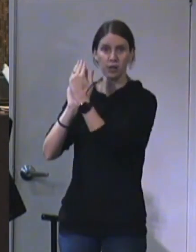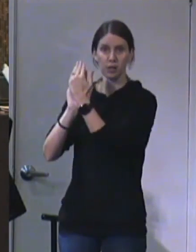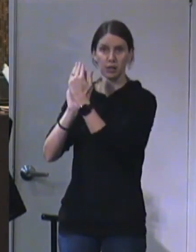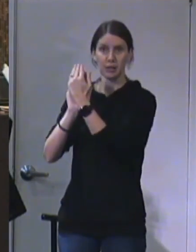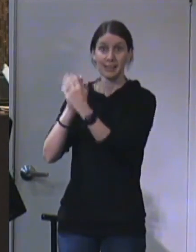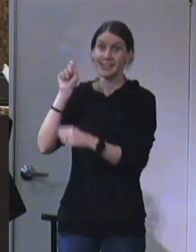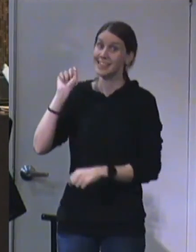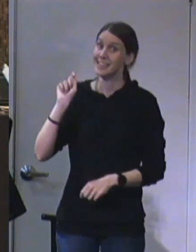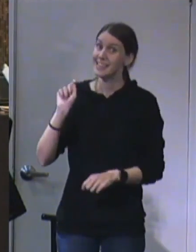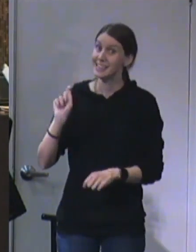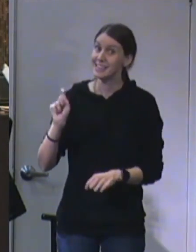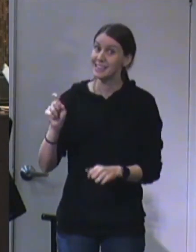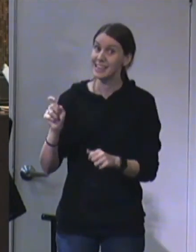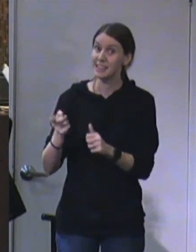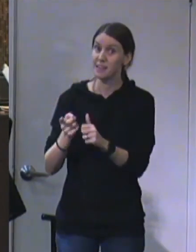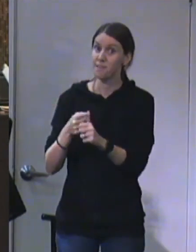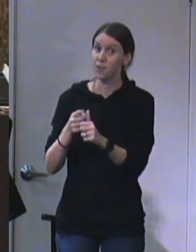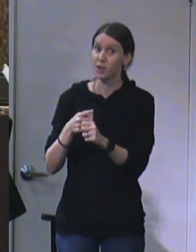needs